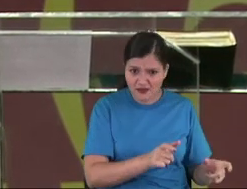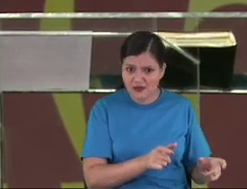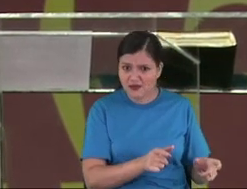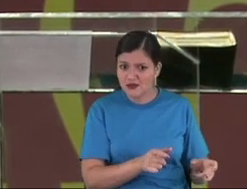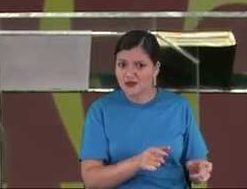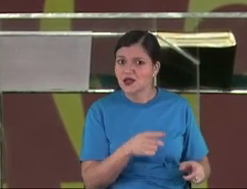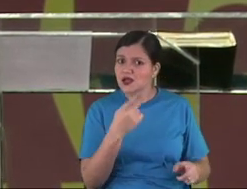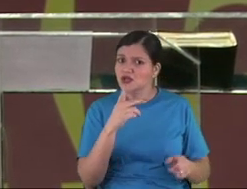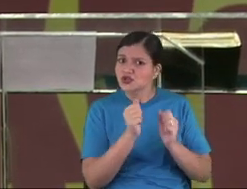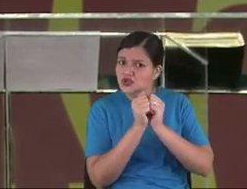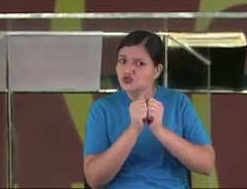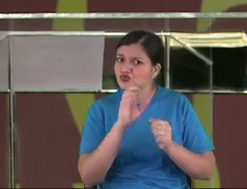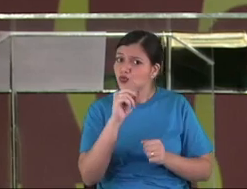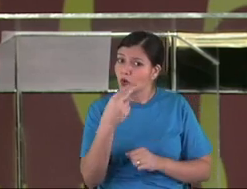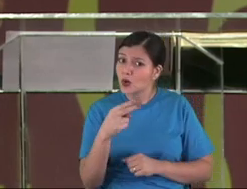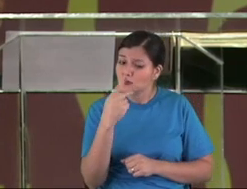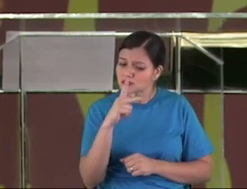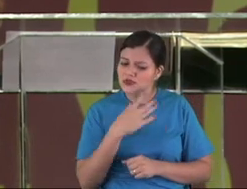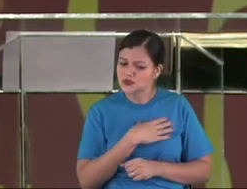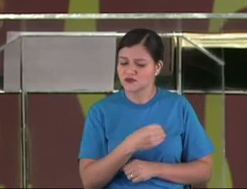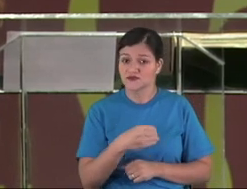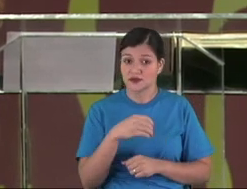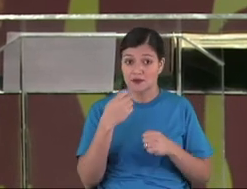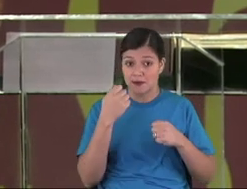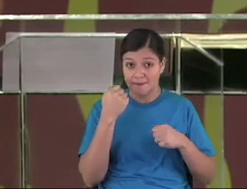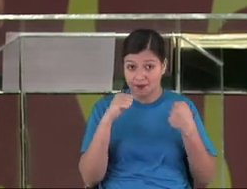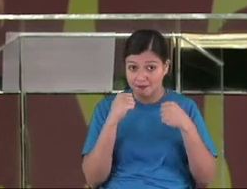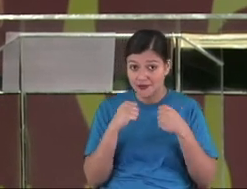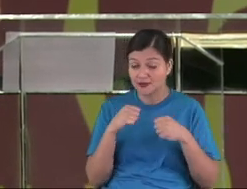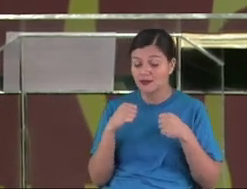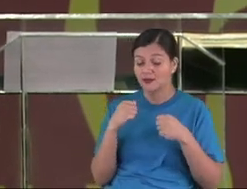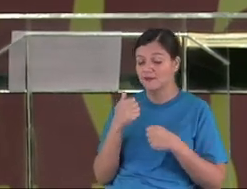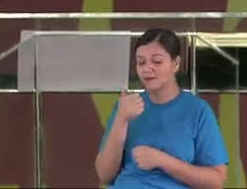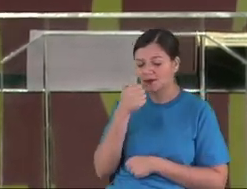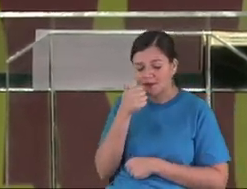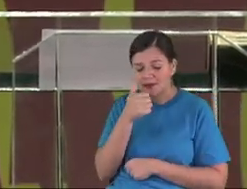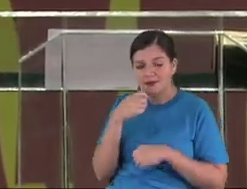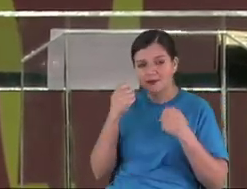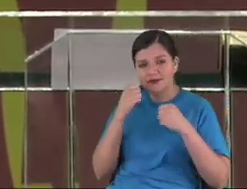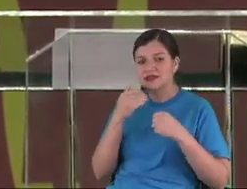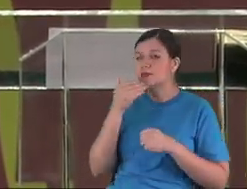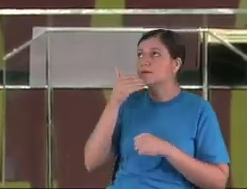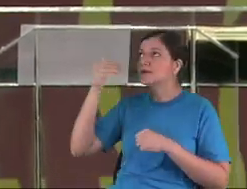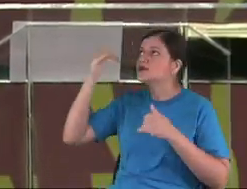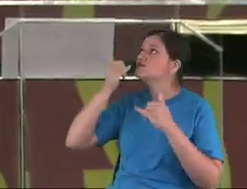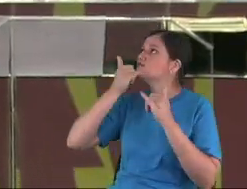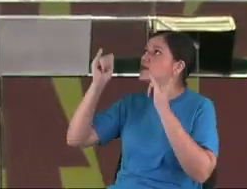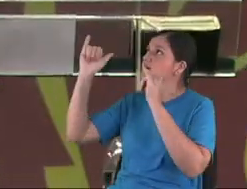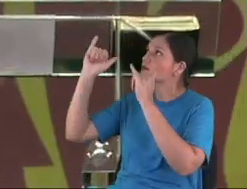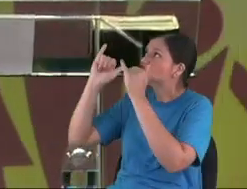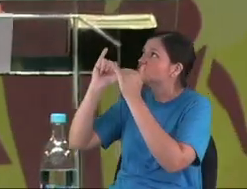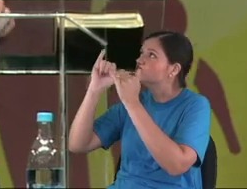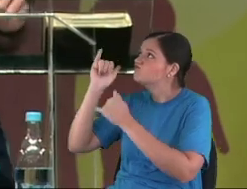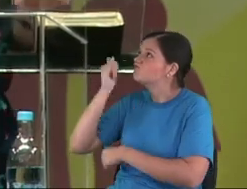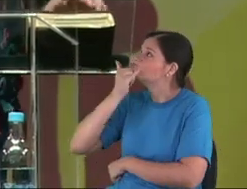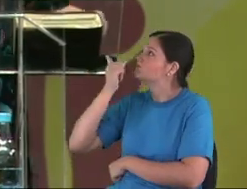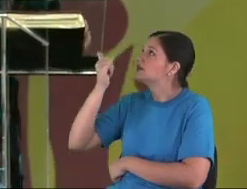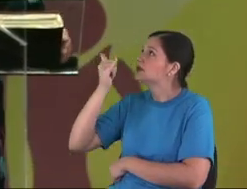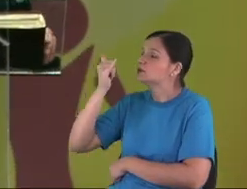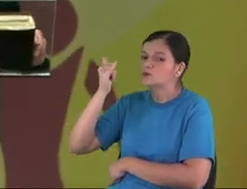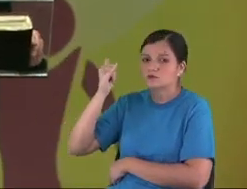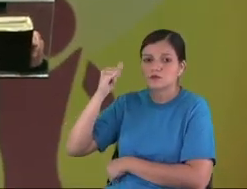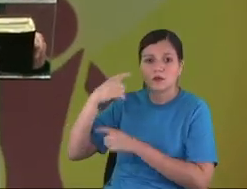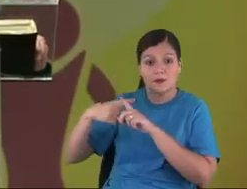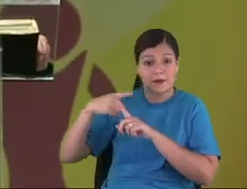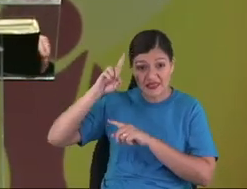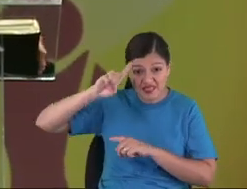You don't say bad words in front of your kids. You need to be... to ask for forgiving to God. Please, God,